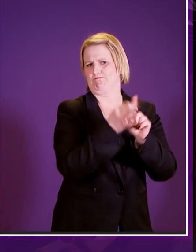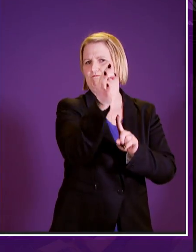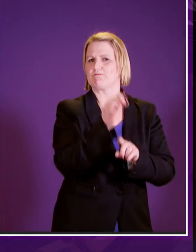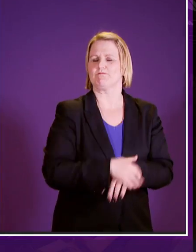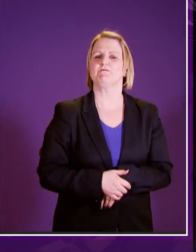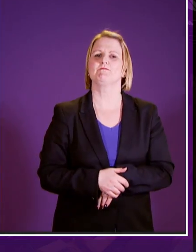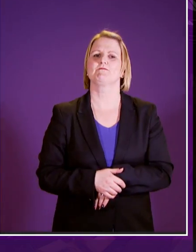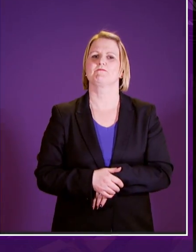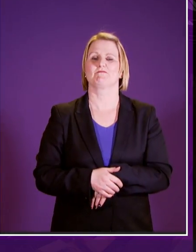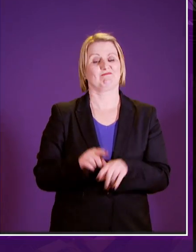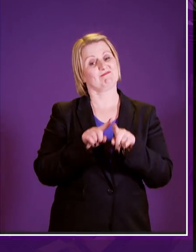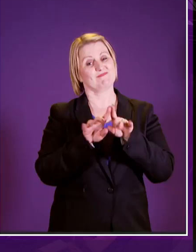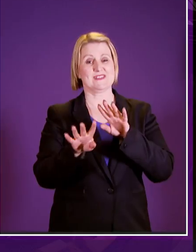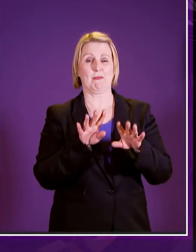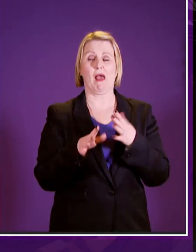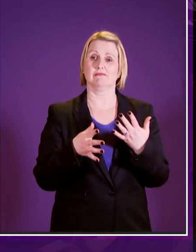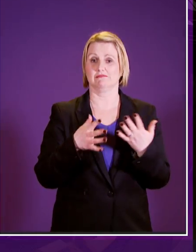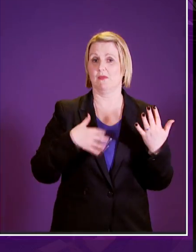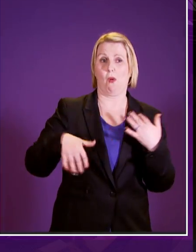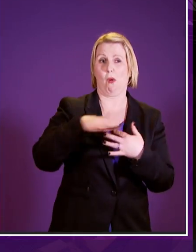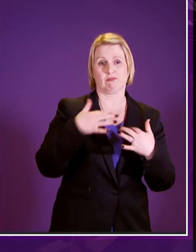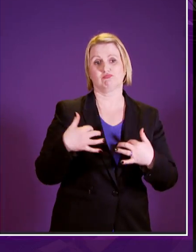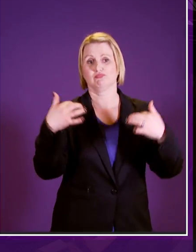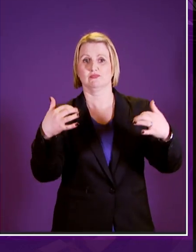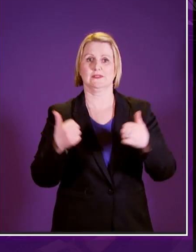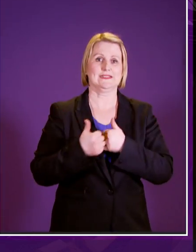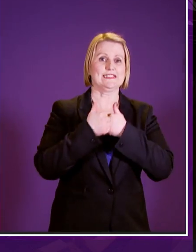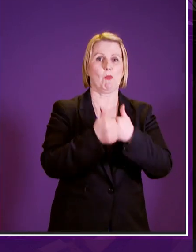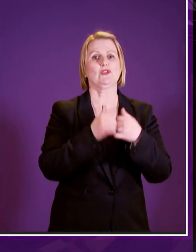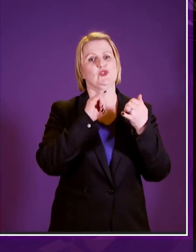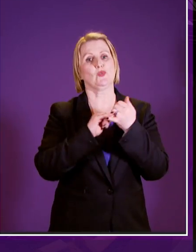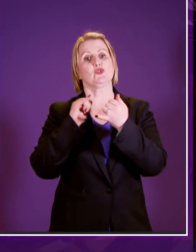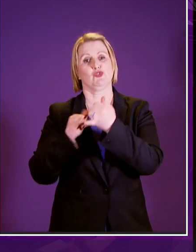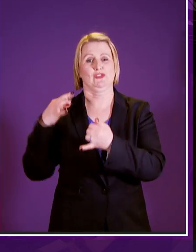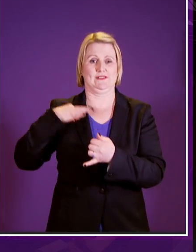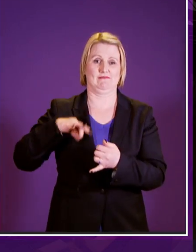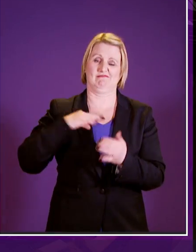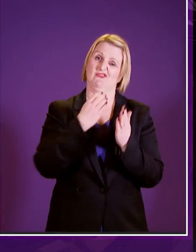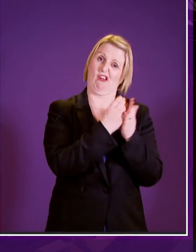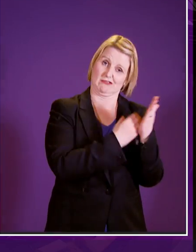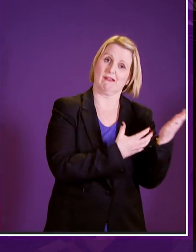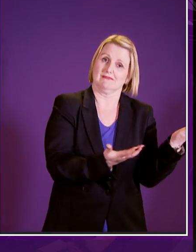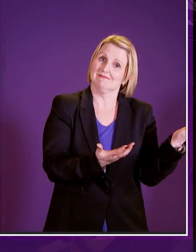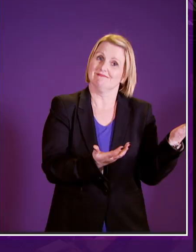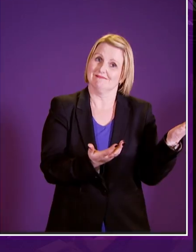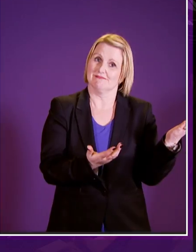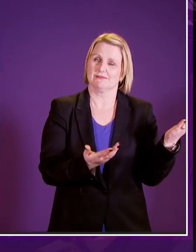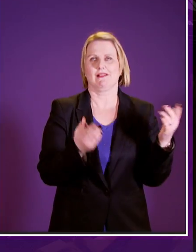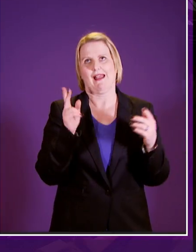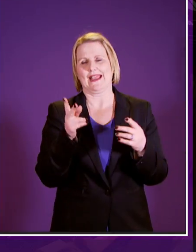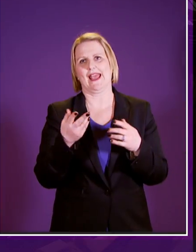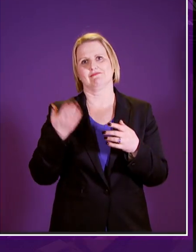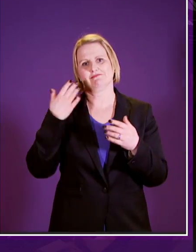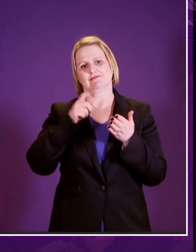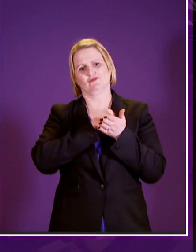likewise i think it's fair to say that we all support the idea of the social security charter but again writing that policy